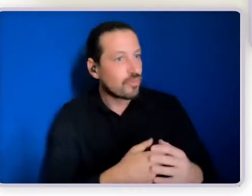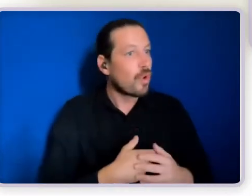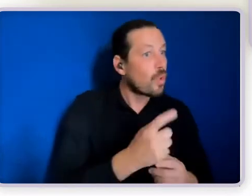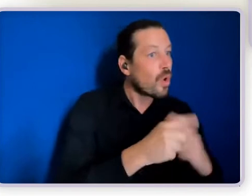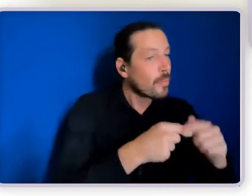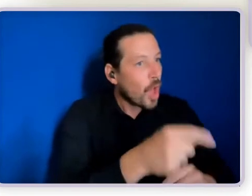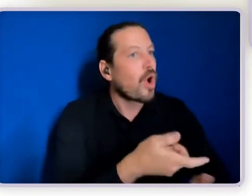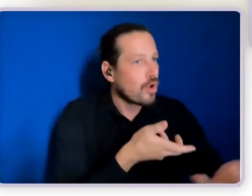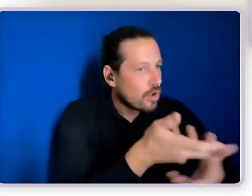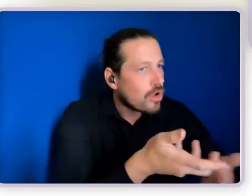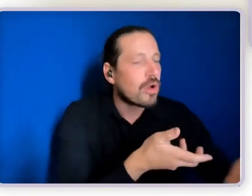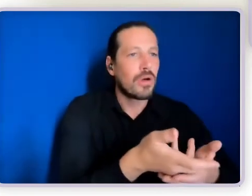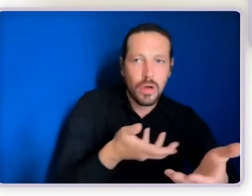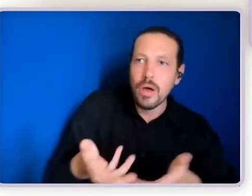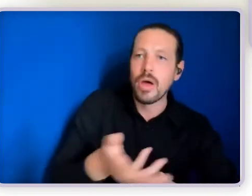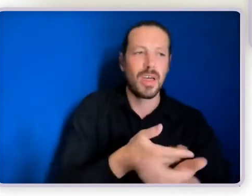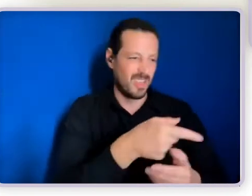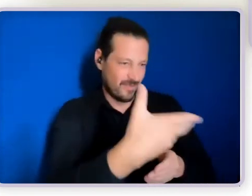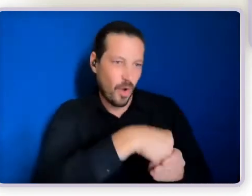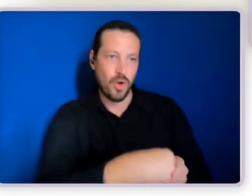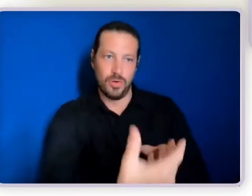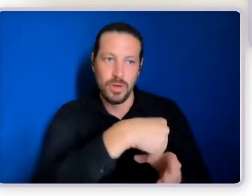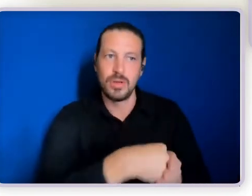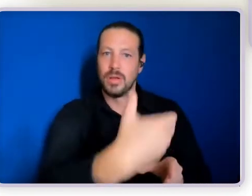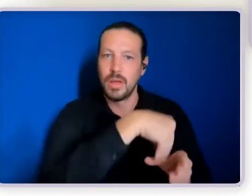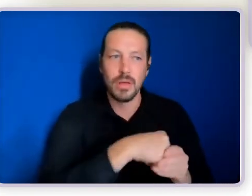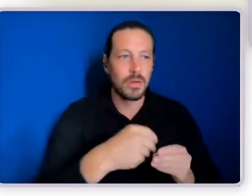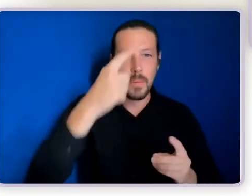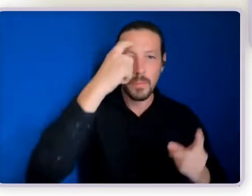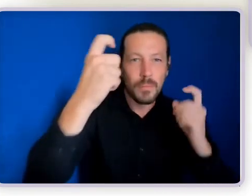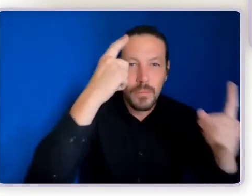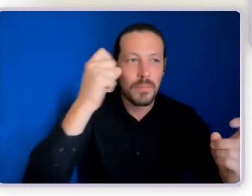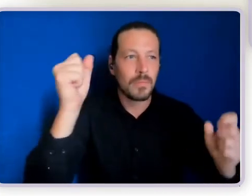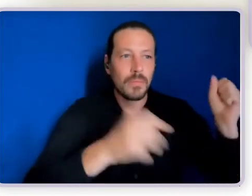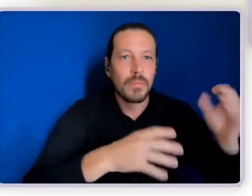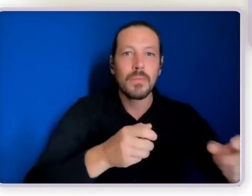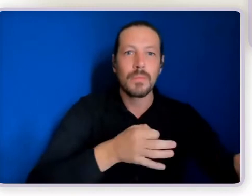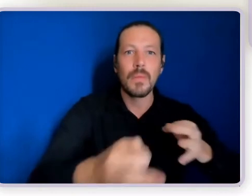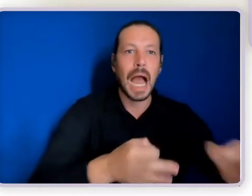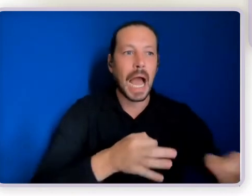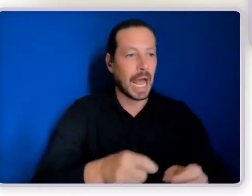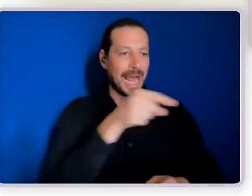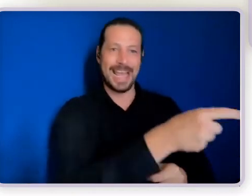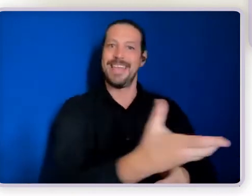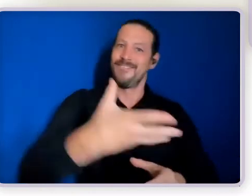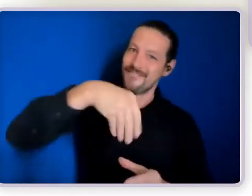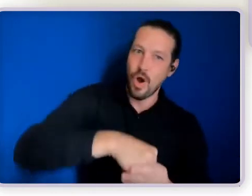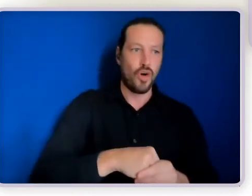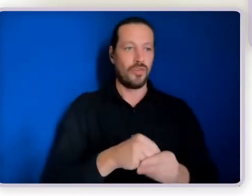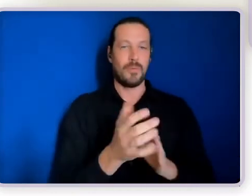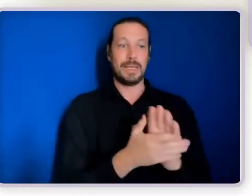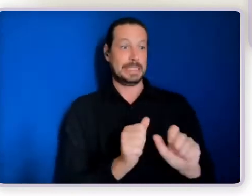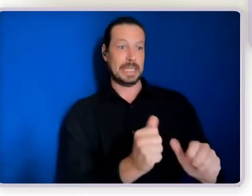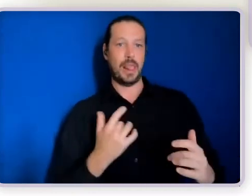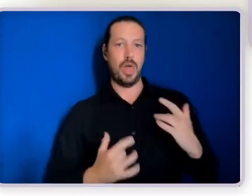and the discussions and the ideas and the brainstorming and the planning of around their own life. So they are at the